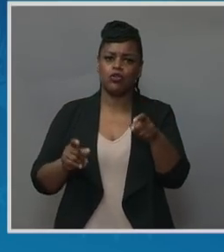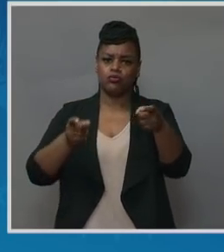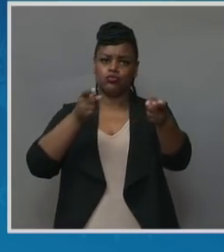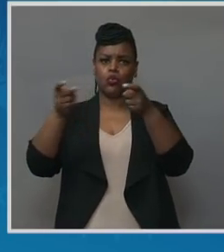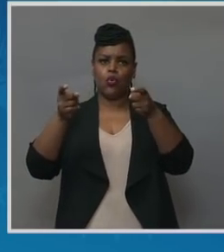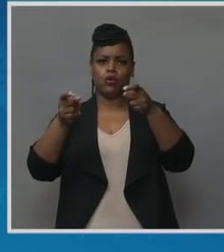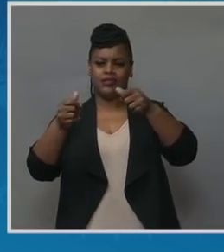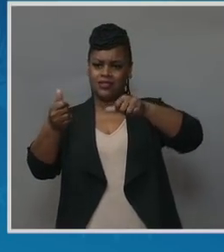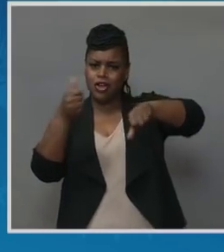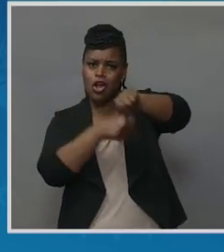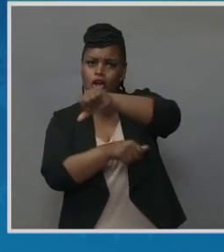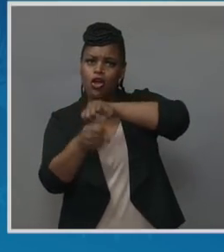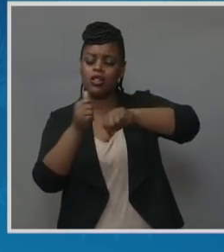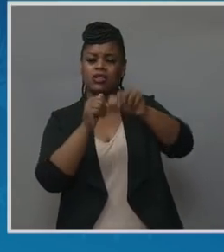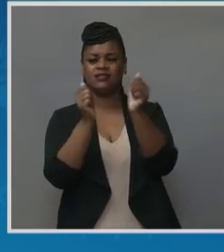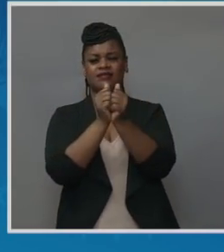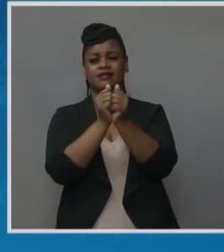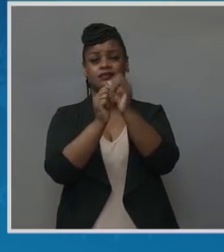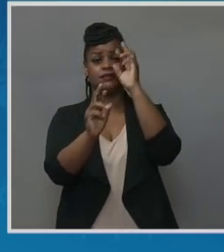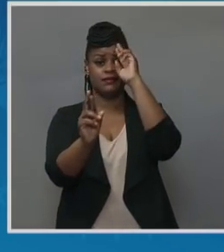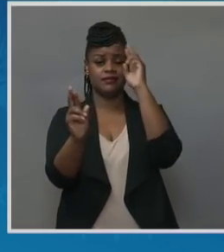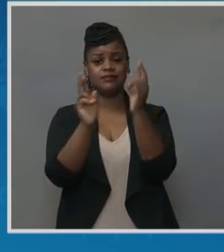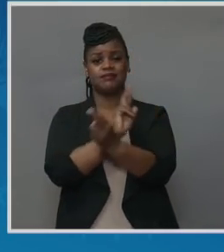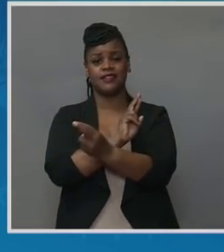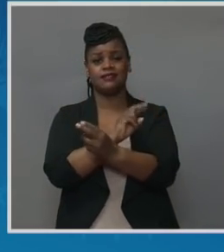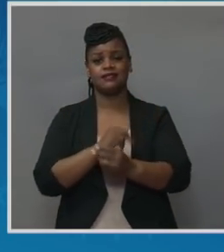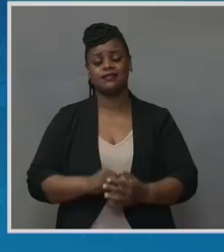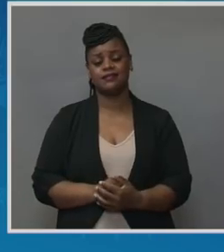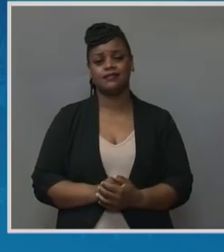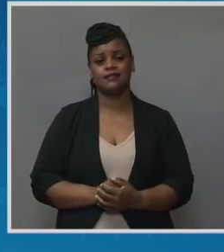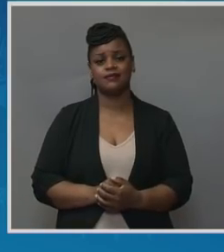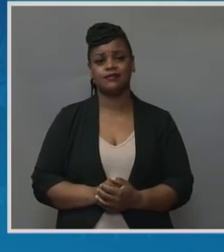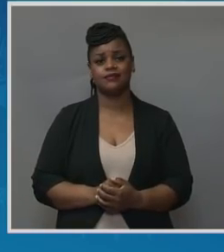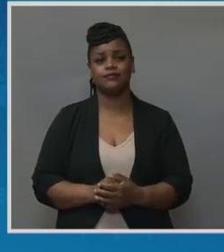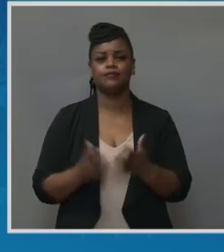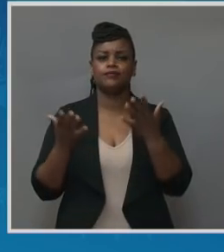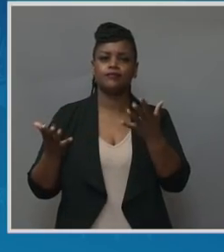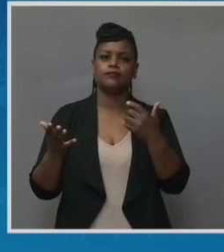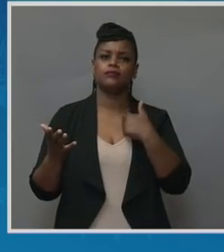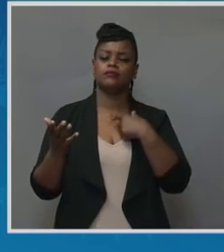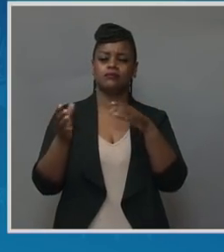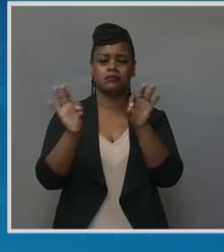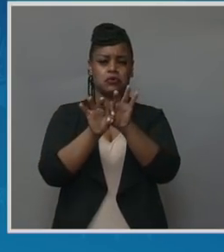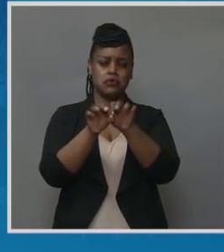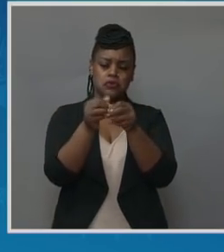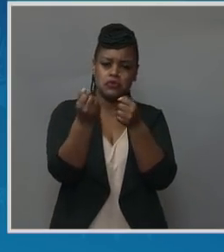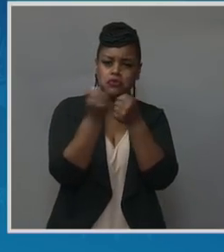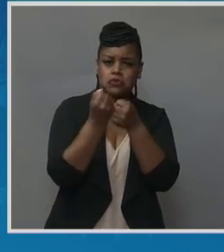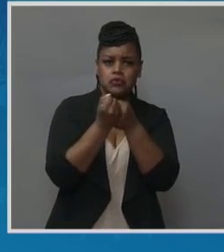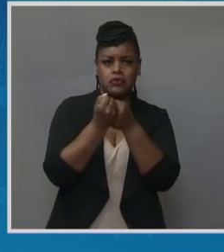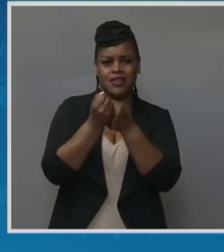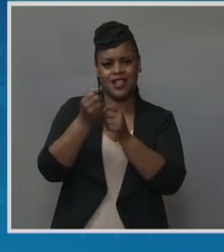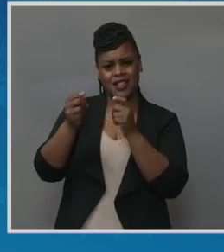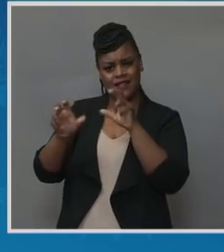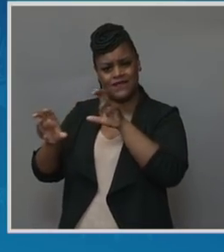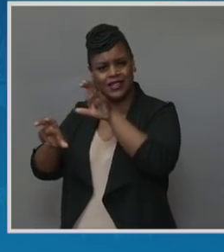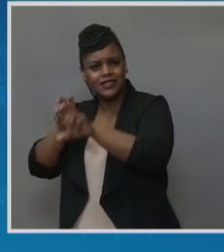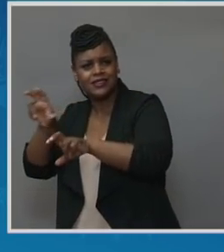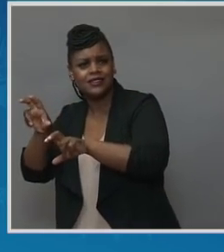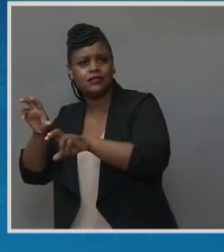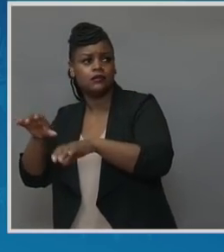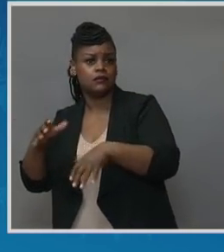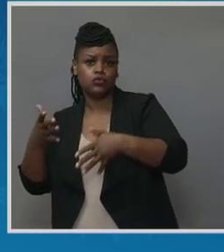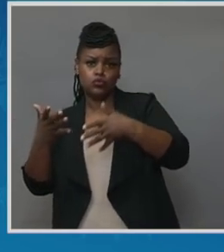For years, I've been working to address systemic health disparities and advocating for investments in those social determinants that we know